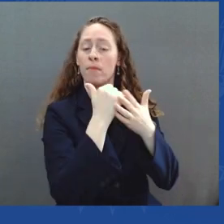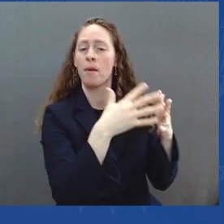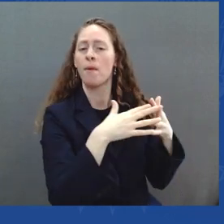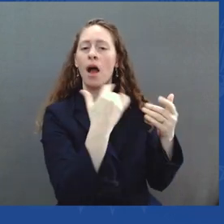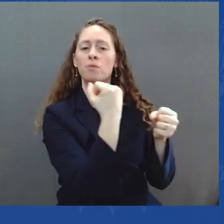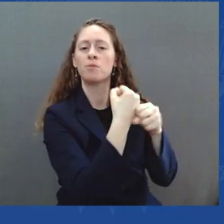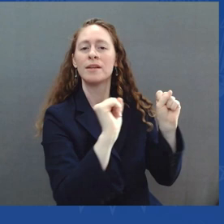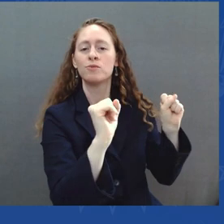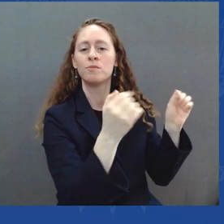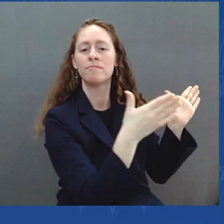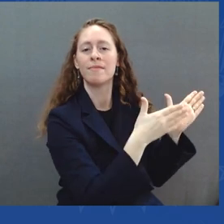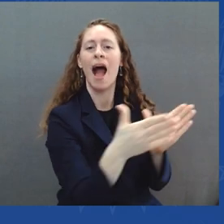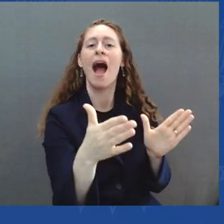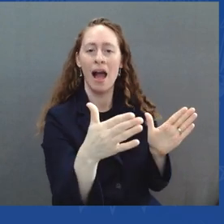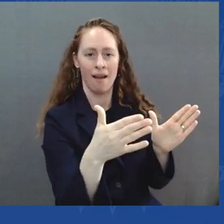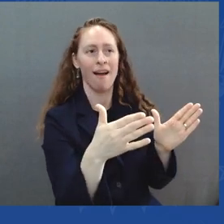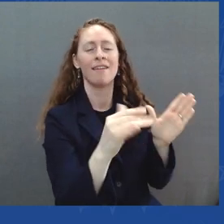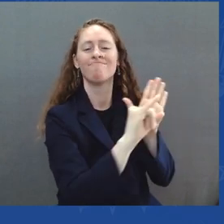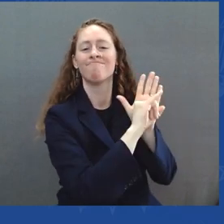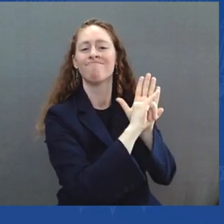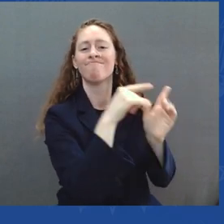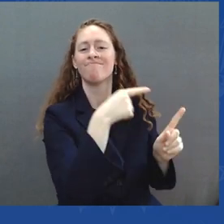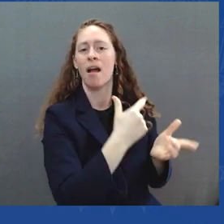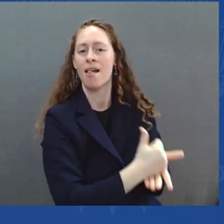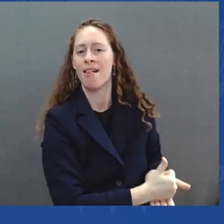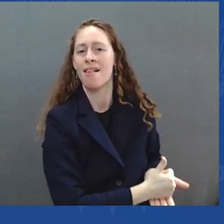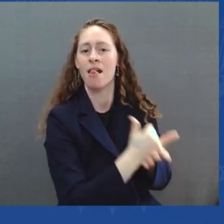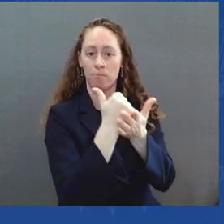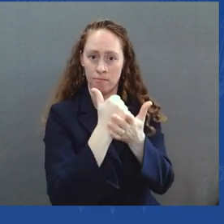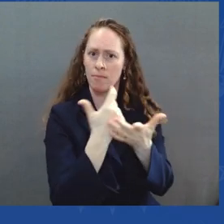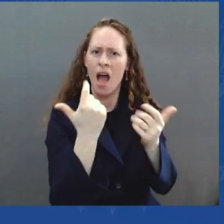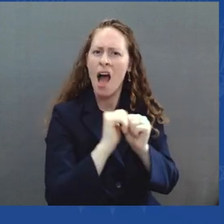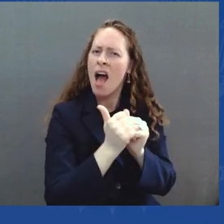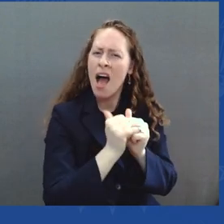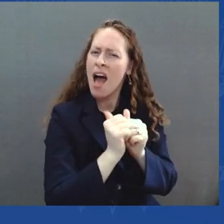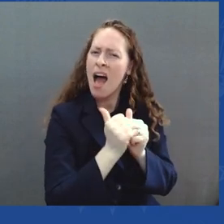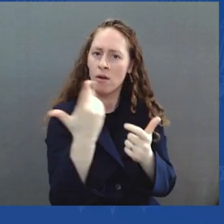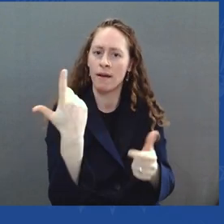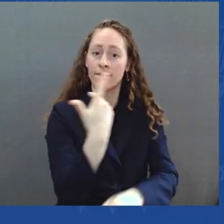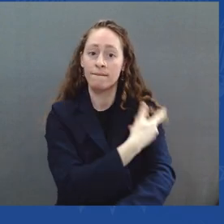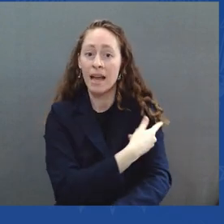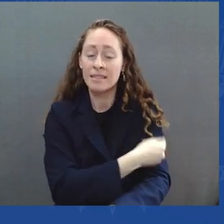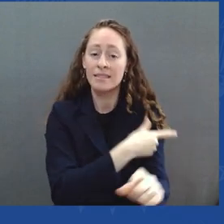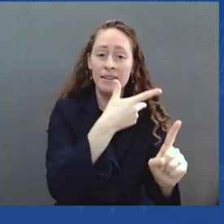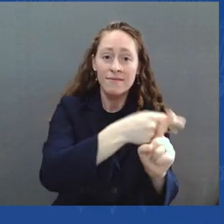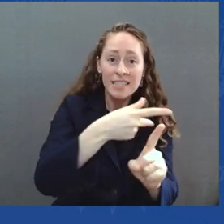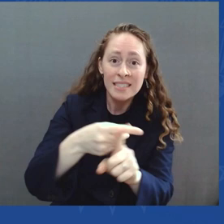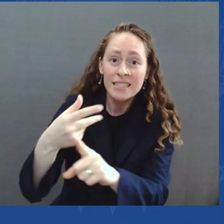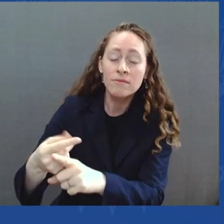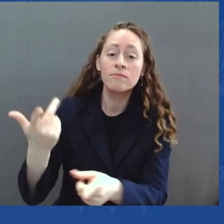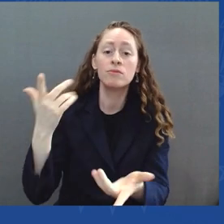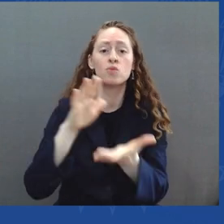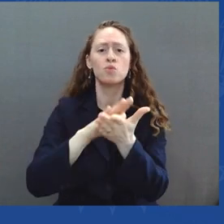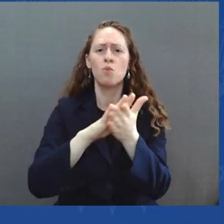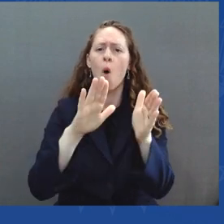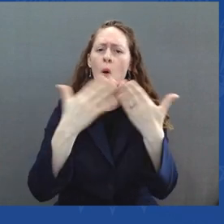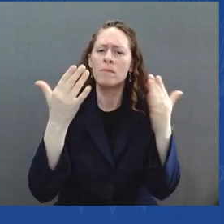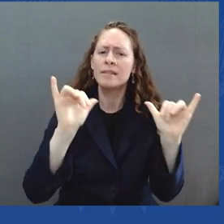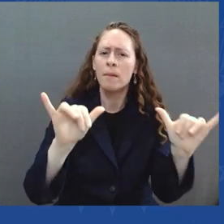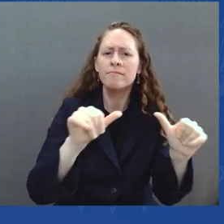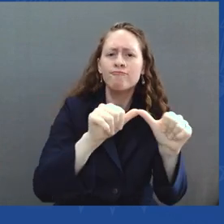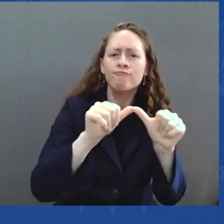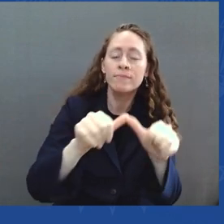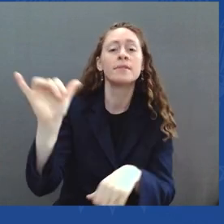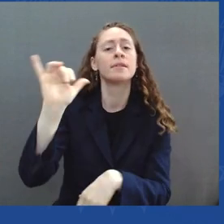vaccinated, schools opened, and businesses humming. Leading financial firm, Moody's, estimated